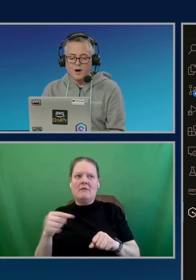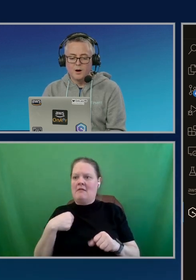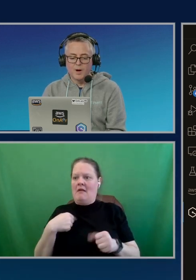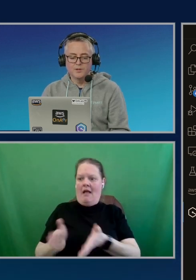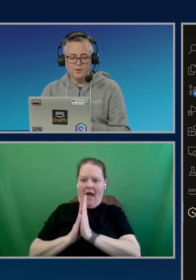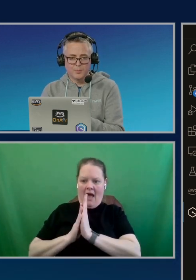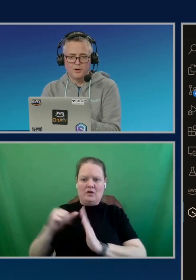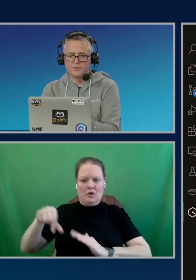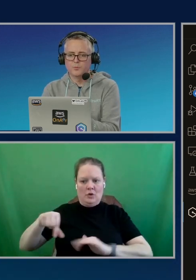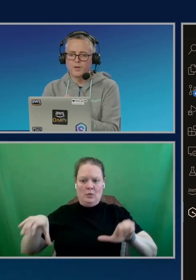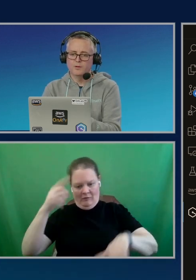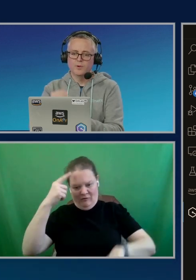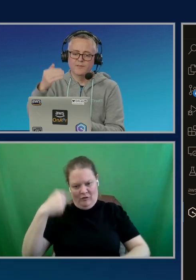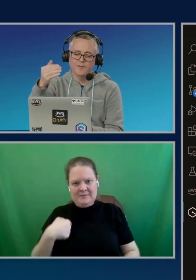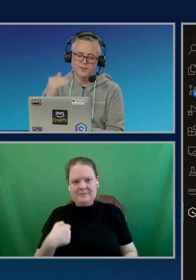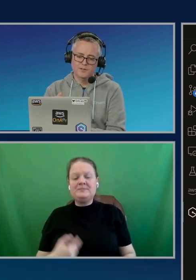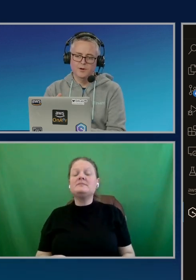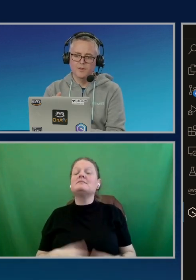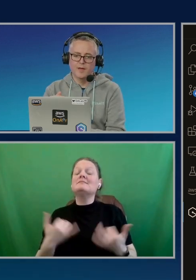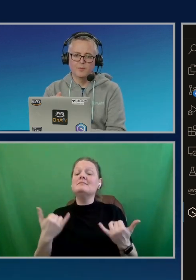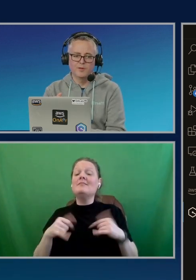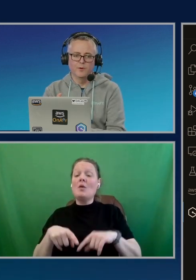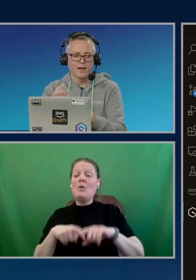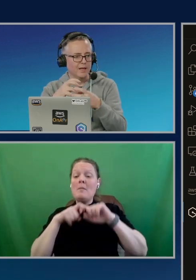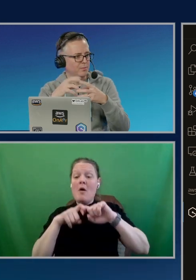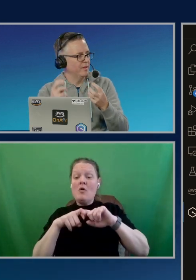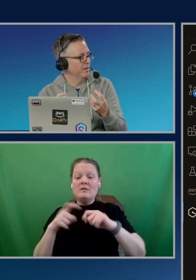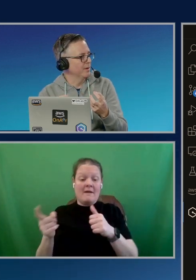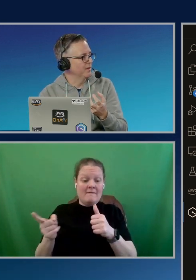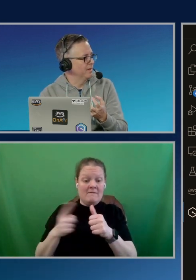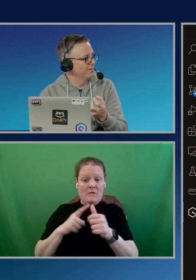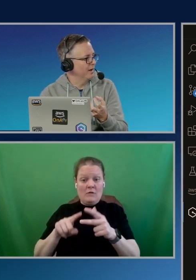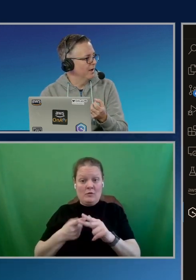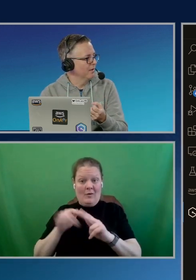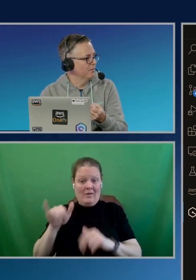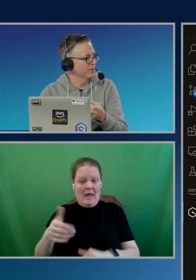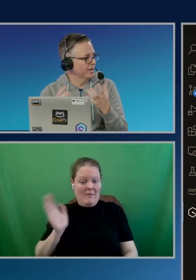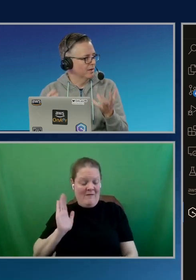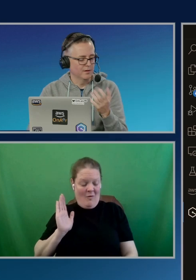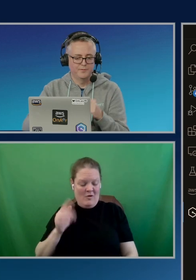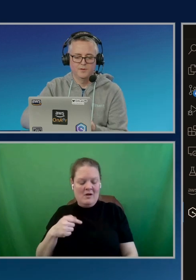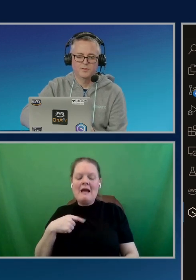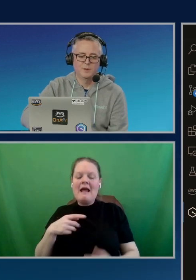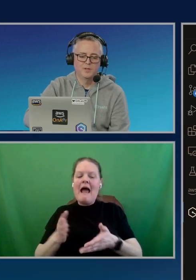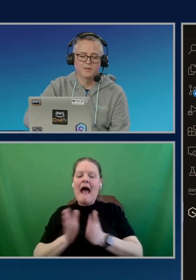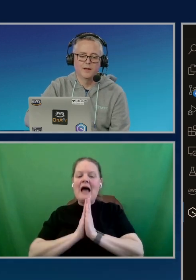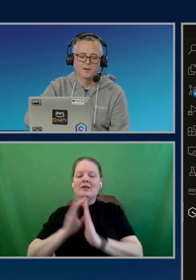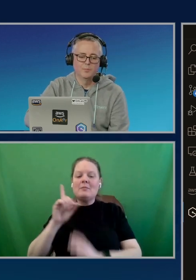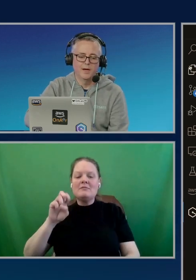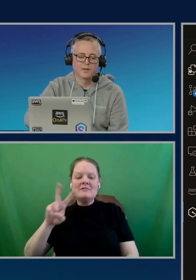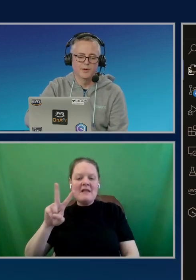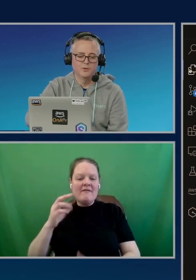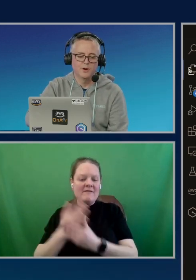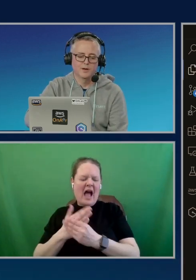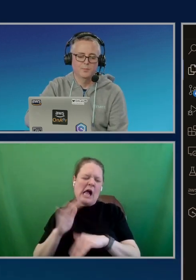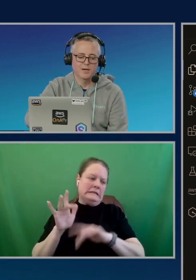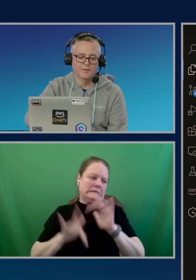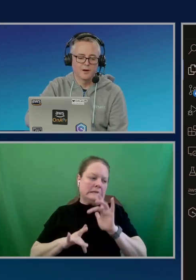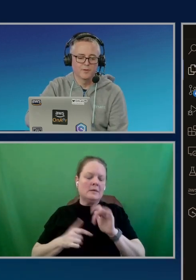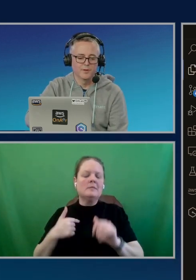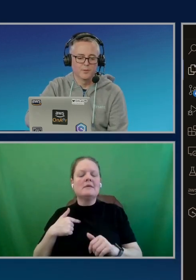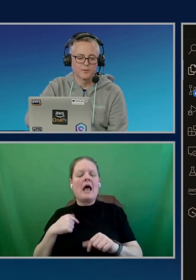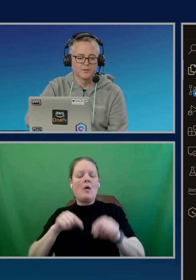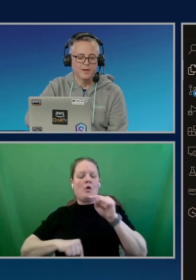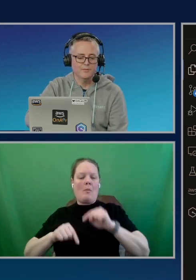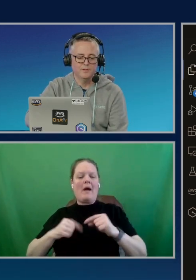Okay. I do want to pause. When I first started that before, it asked me that thing about the dev file, which I kind of skipped and said I'd come back to. I do want to come